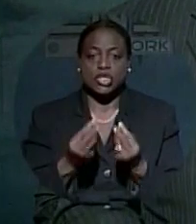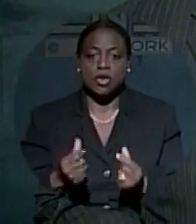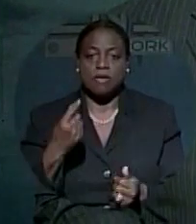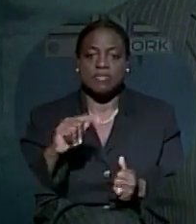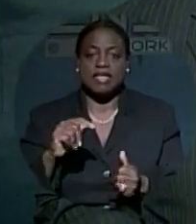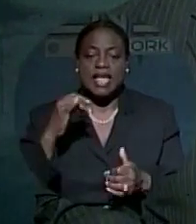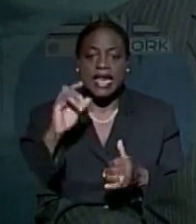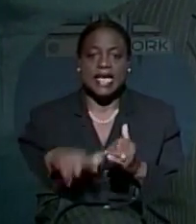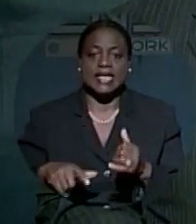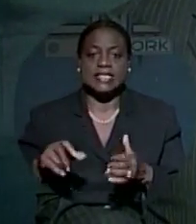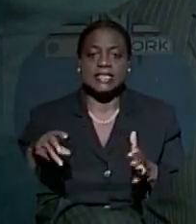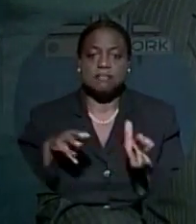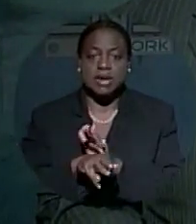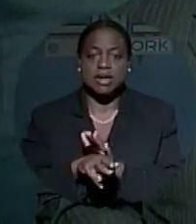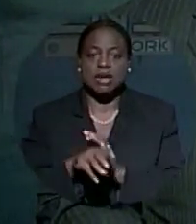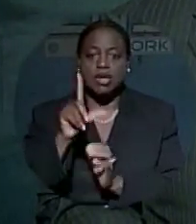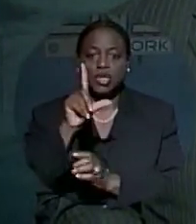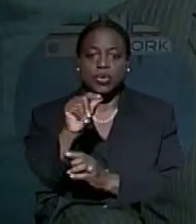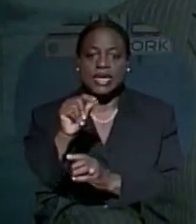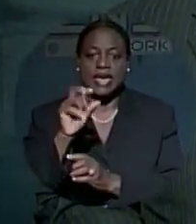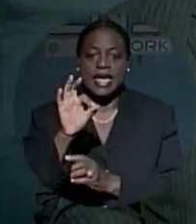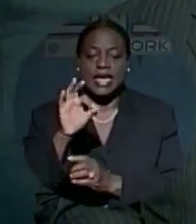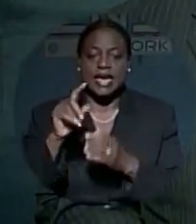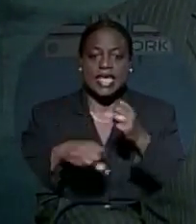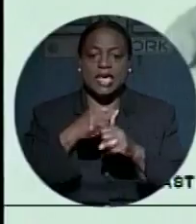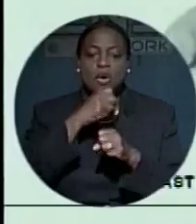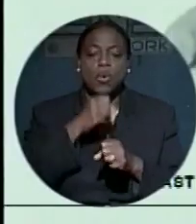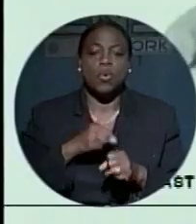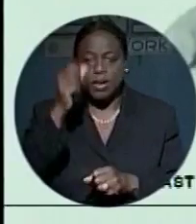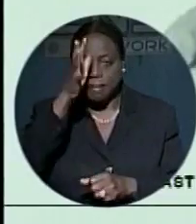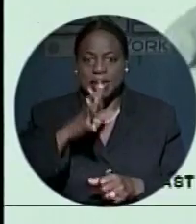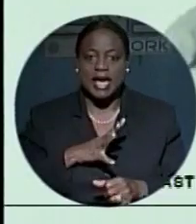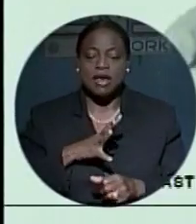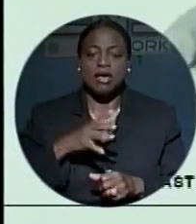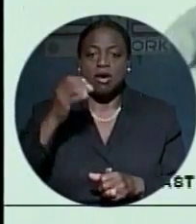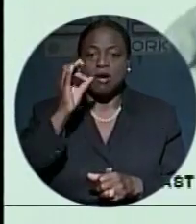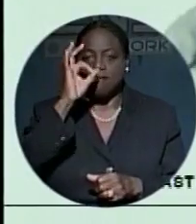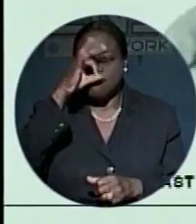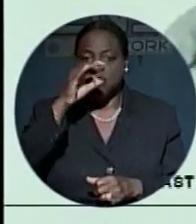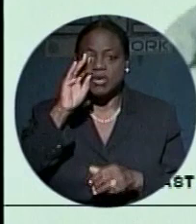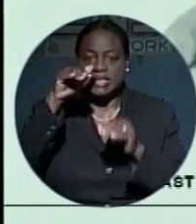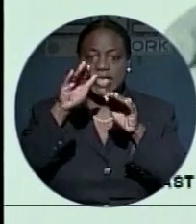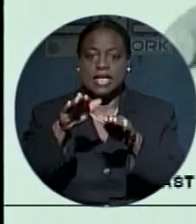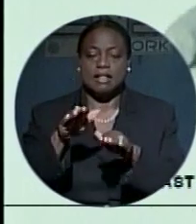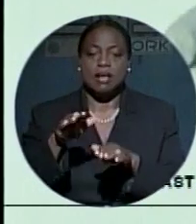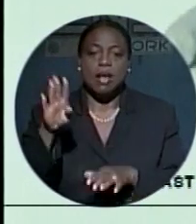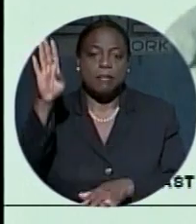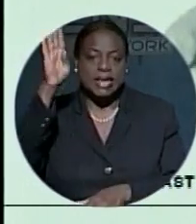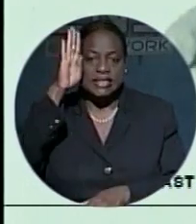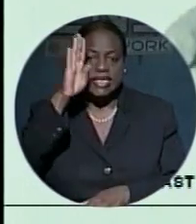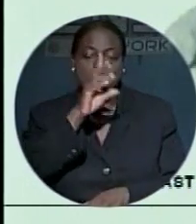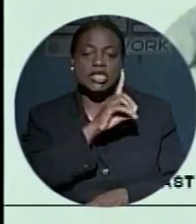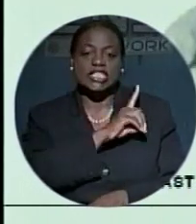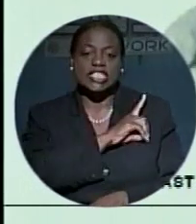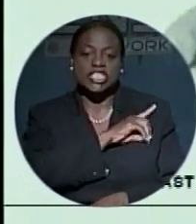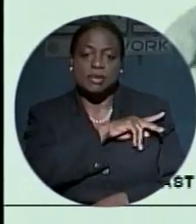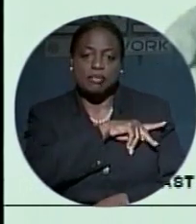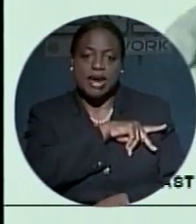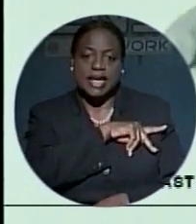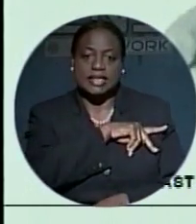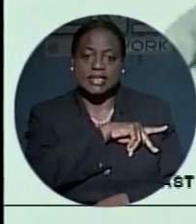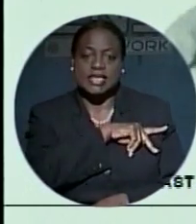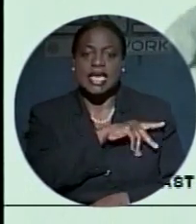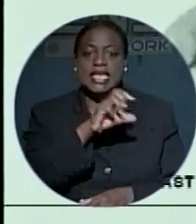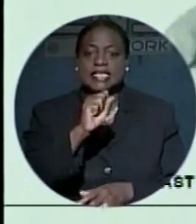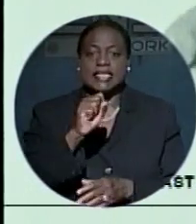29-year-old man of Fox Hill is the victim. The man, known to police, has been identified as Randino Dingy Pratt. He was